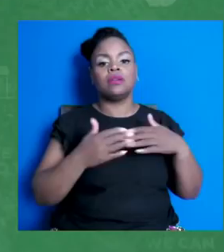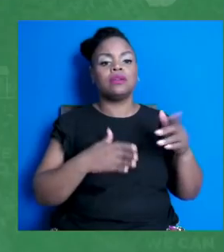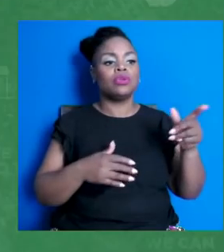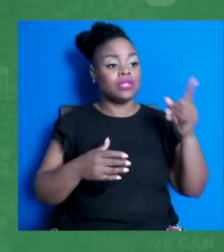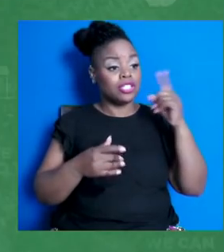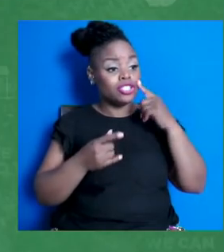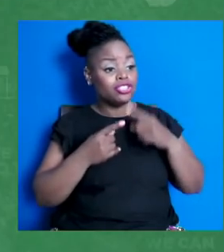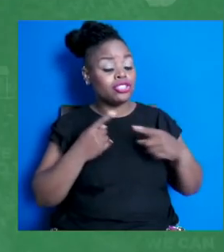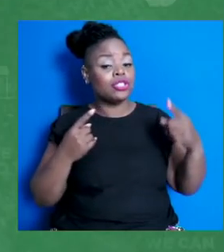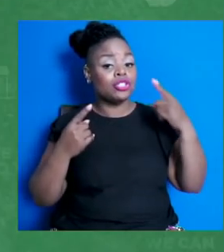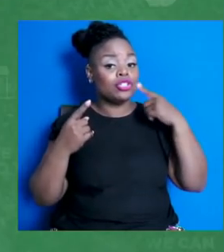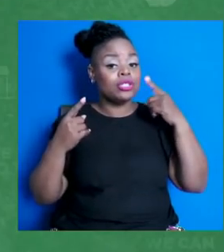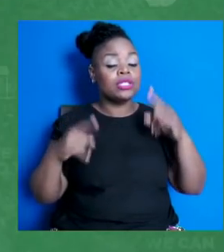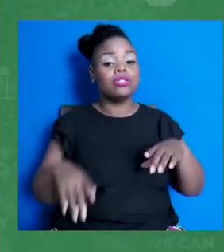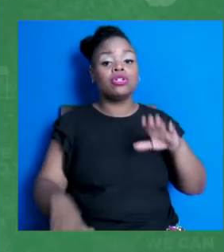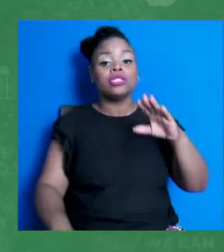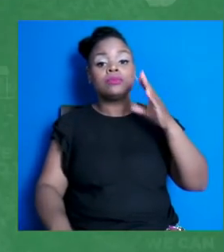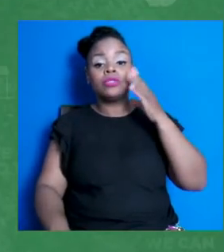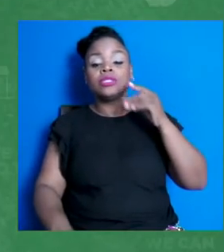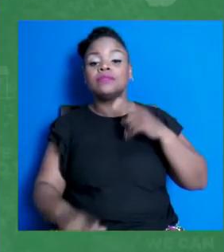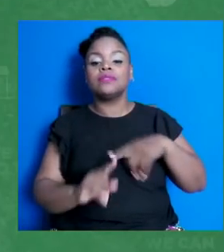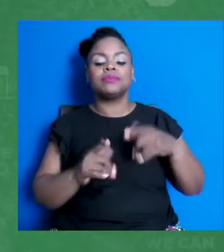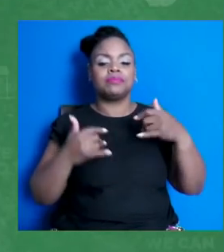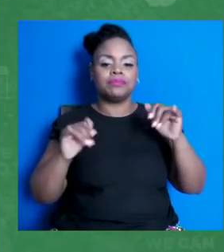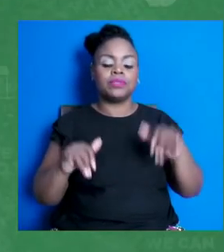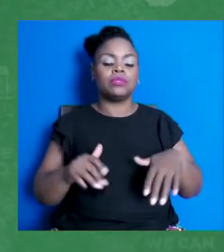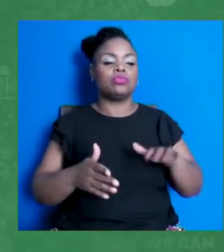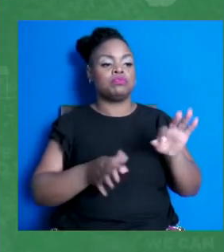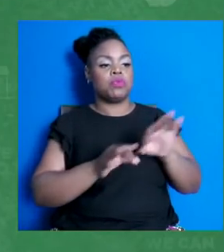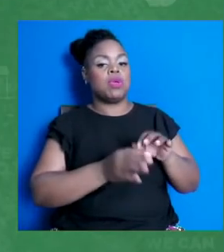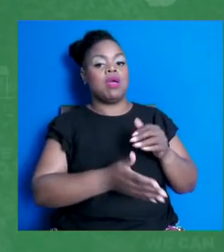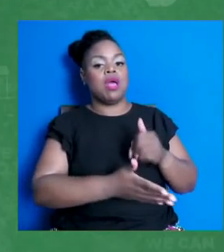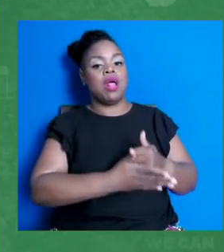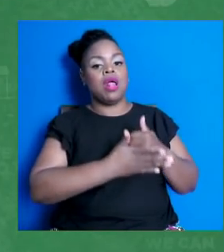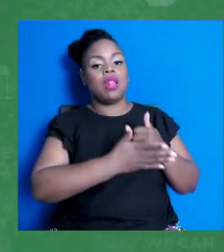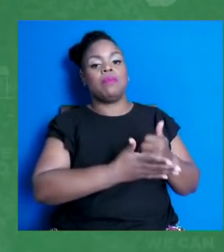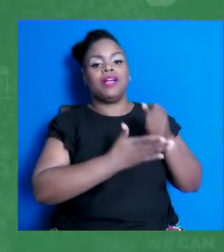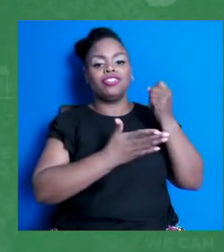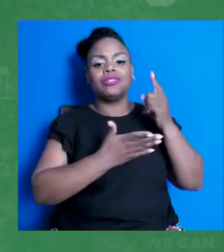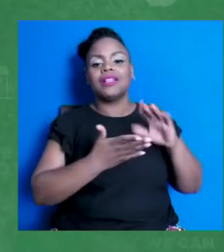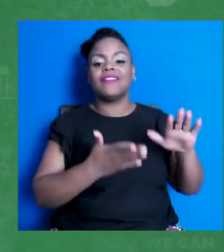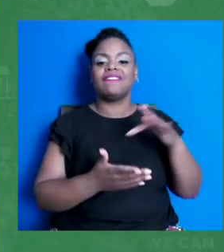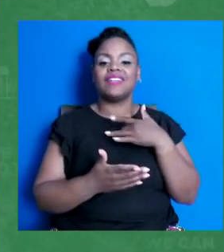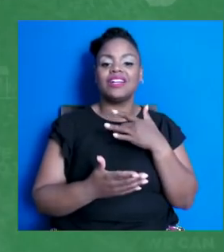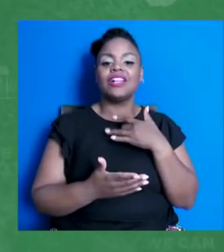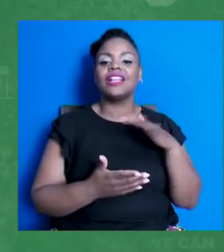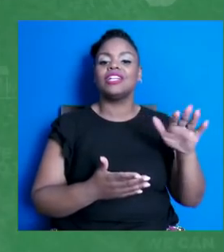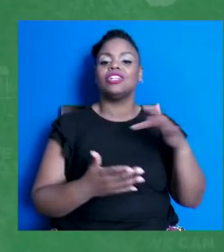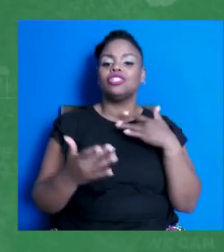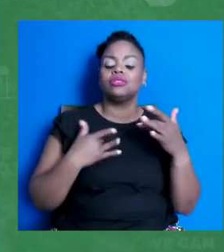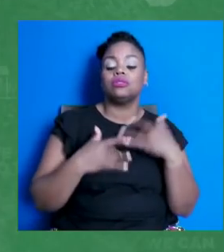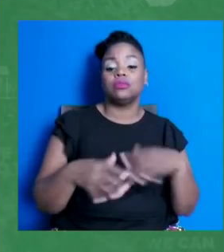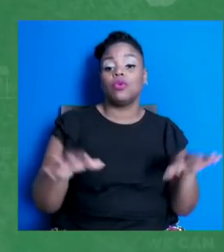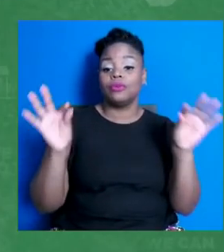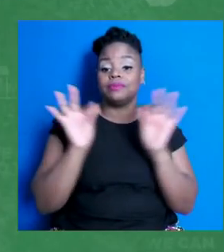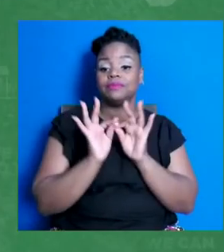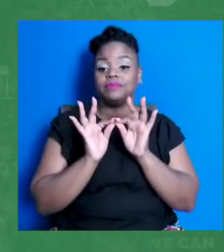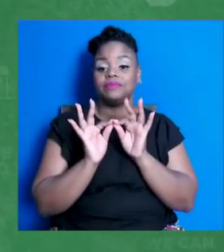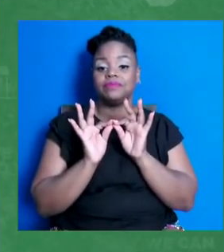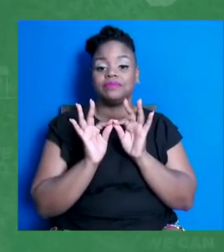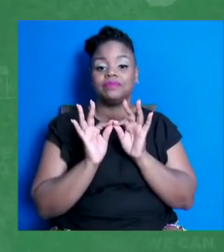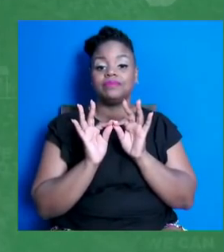important to help people know that their feelings and concerns matter. So the tough part, which I'll acknowledge, is that